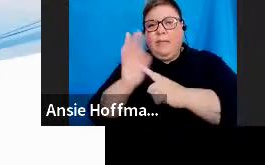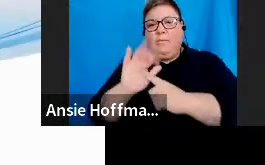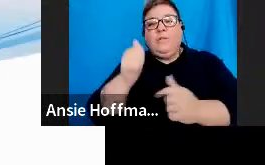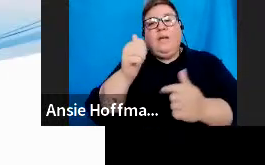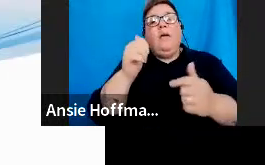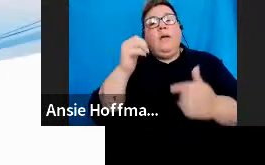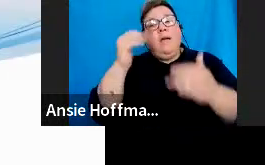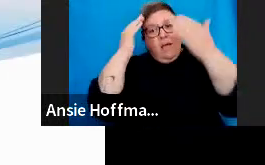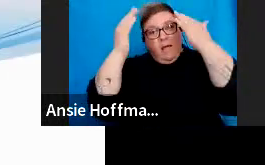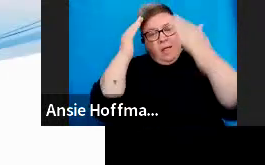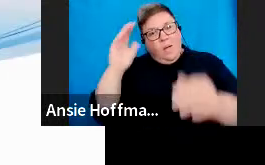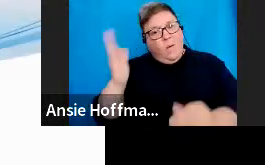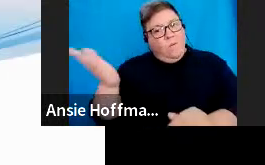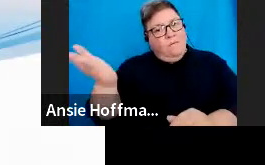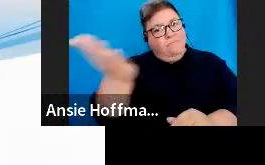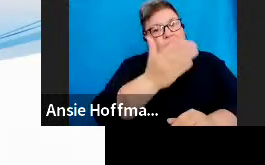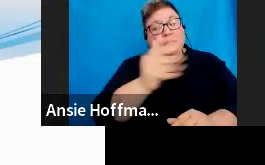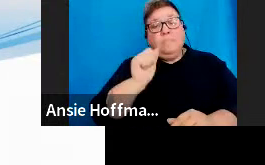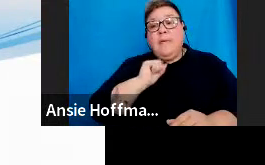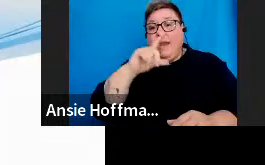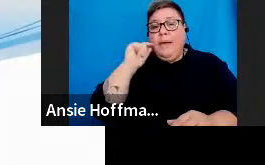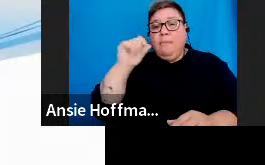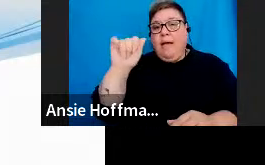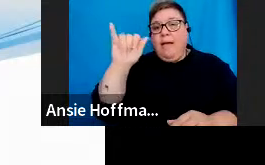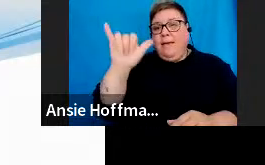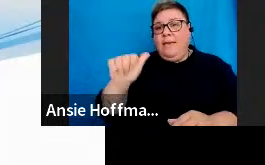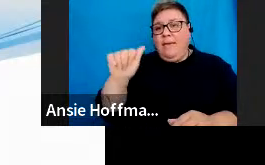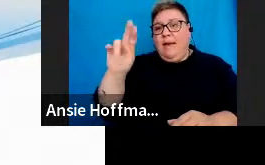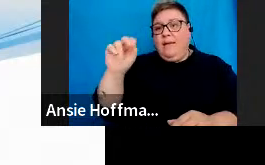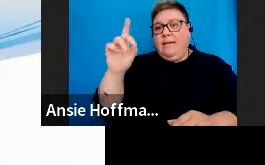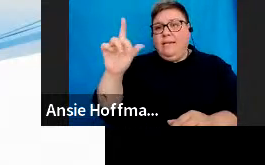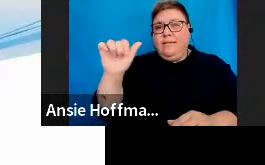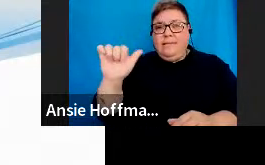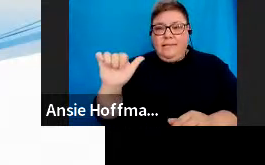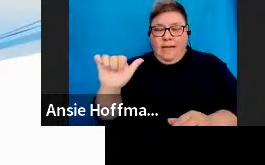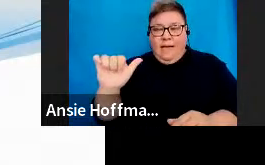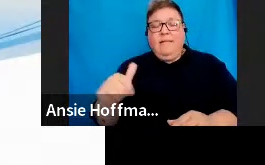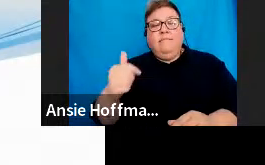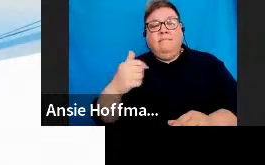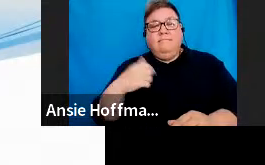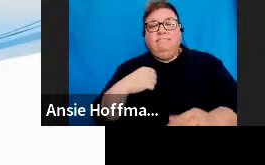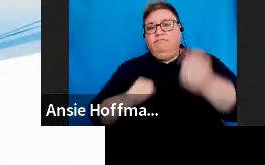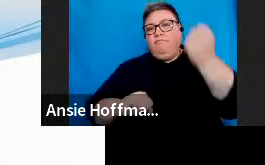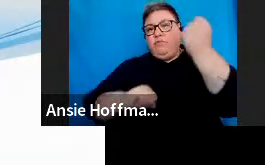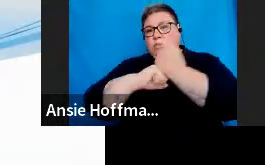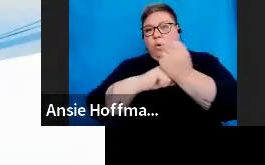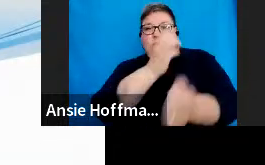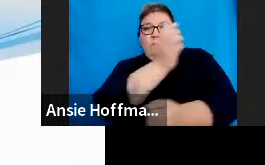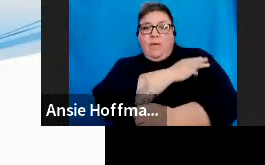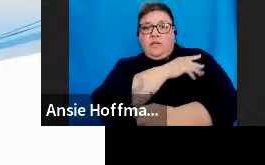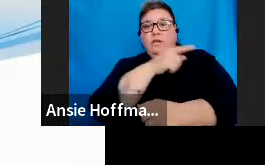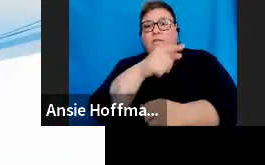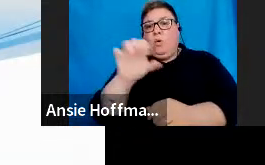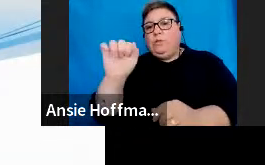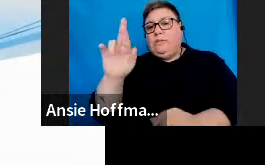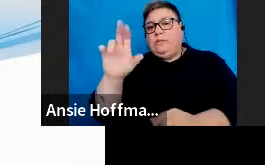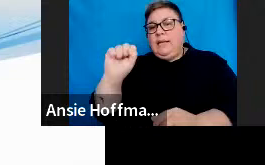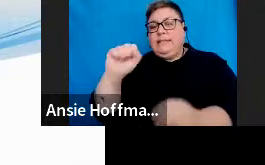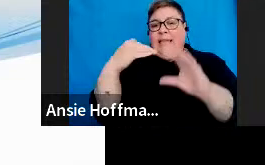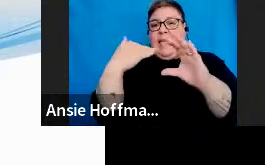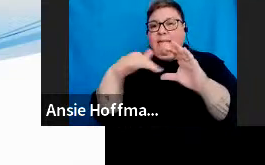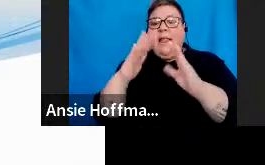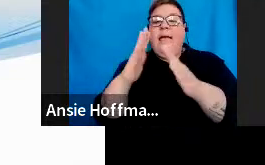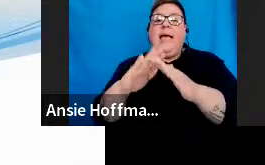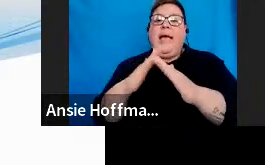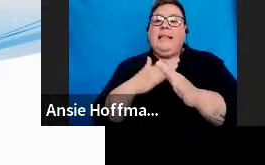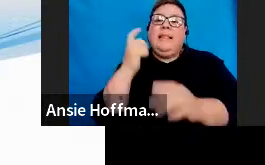ladies and gentlemen. My name is Ayanda Dagela. I am the support manager for SaaS e-filing as well as EasyFile.